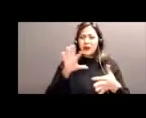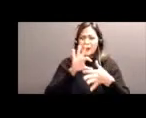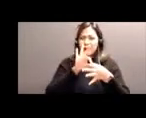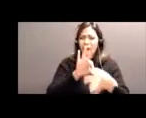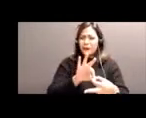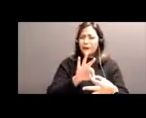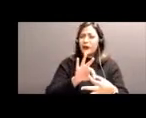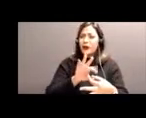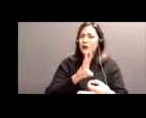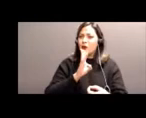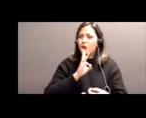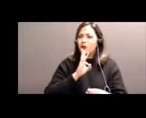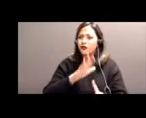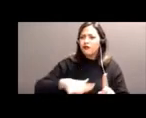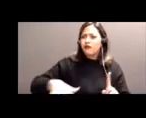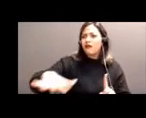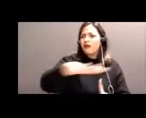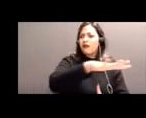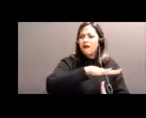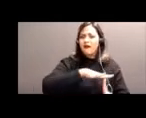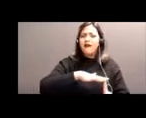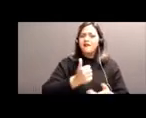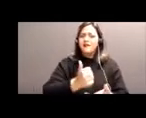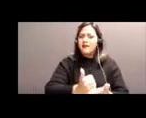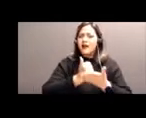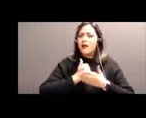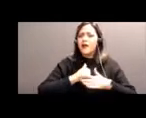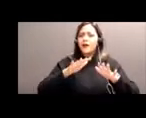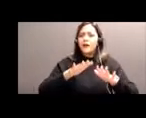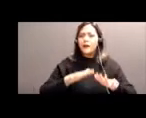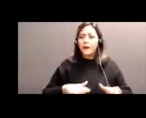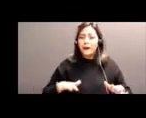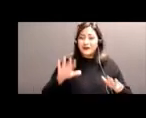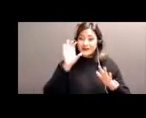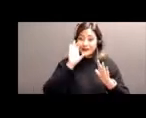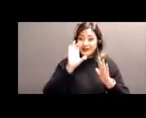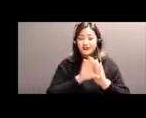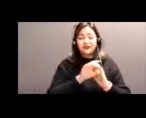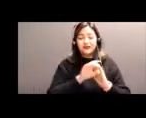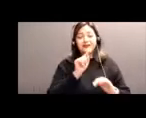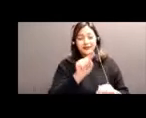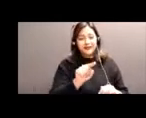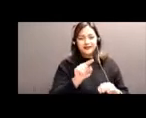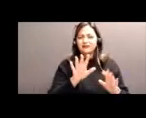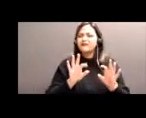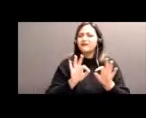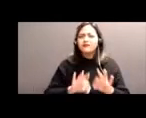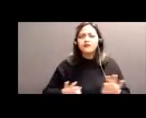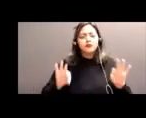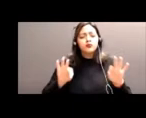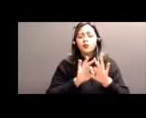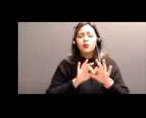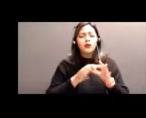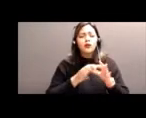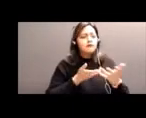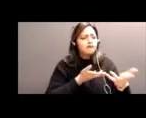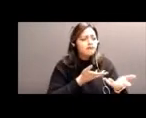calming. And this is just taking a moment to know that, taking the time to ask and let them know.